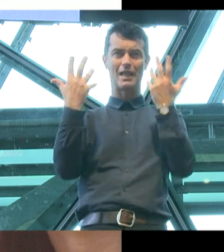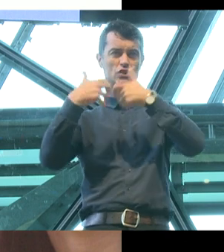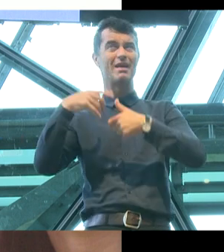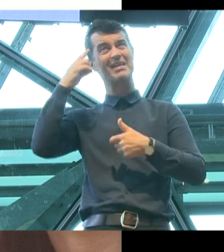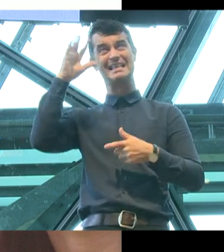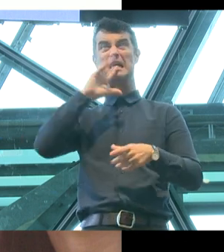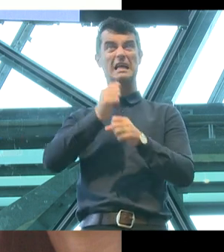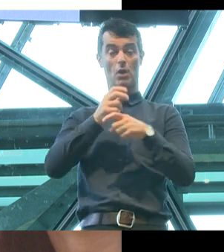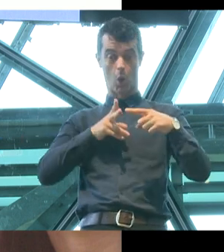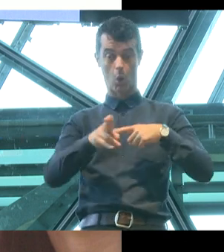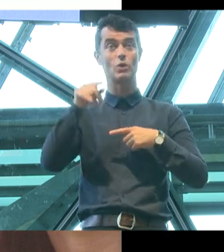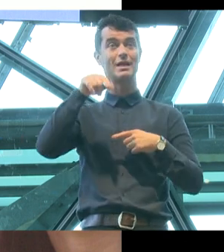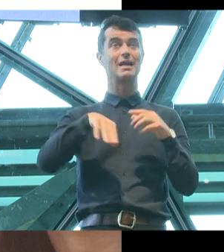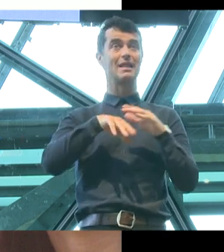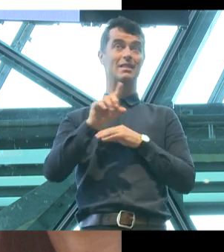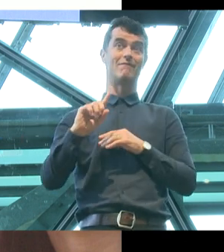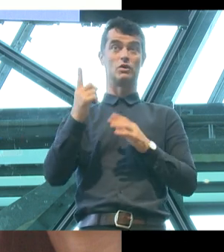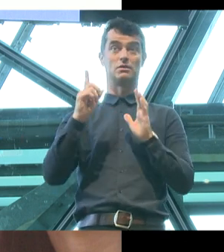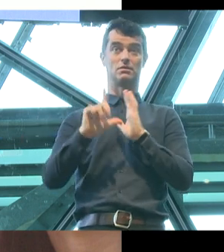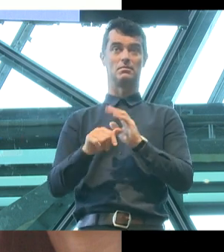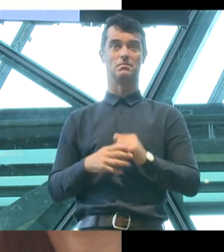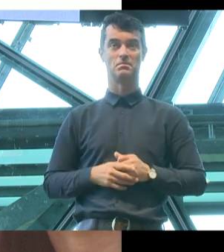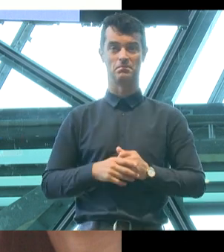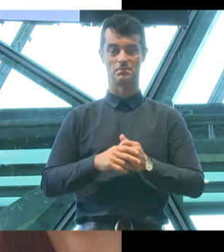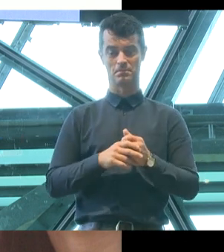government launched it federally in the first place.